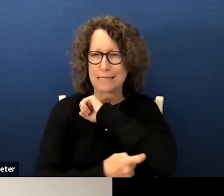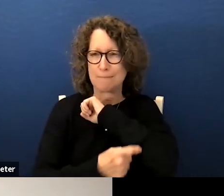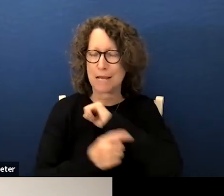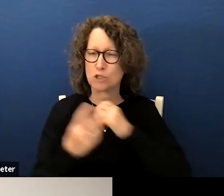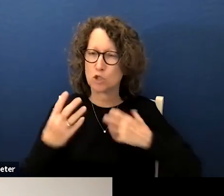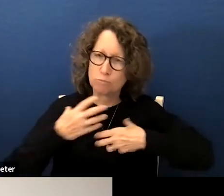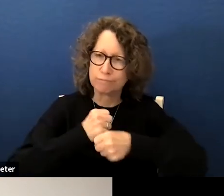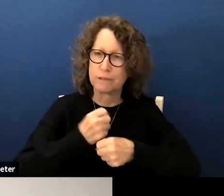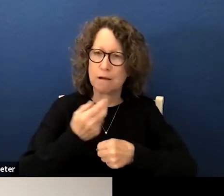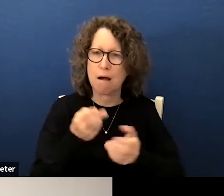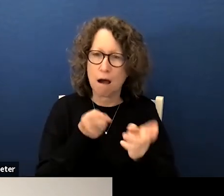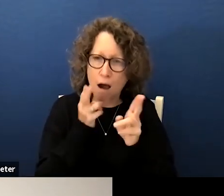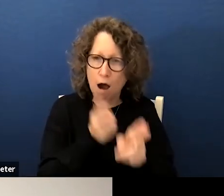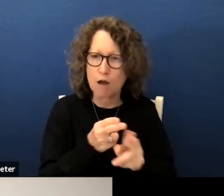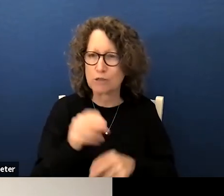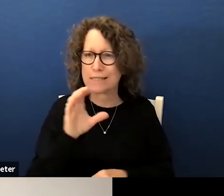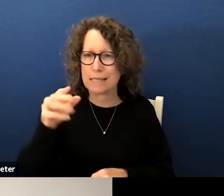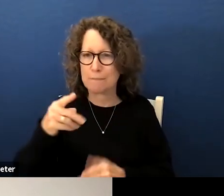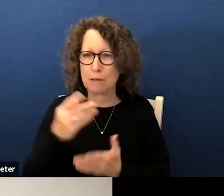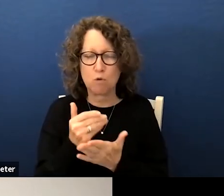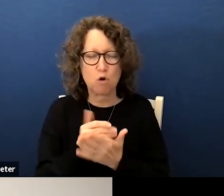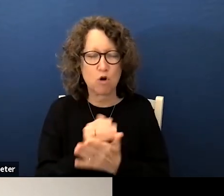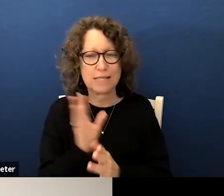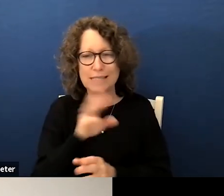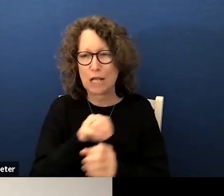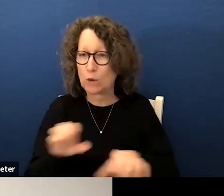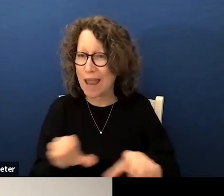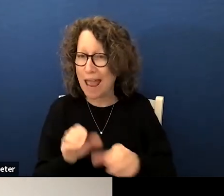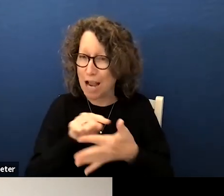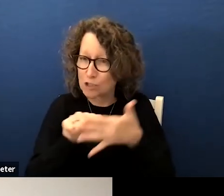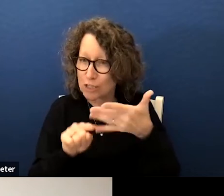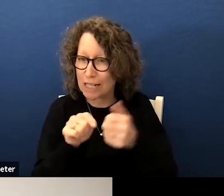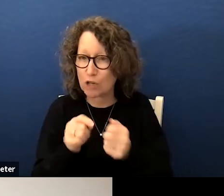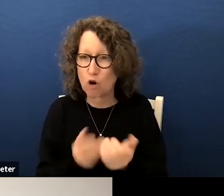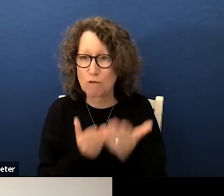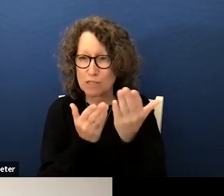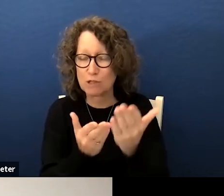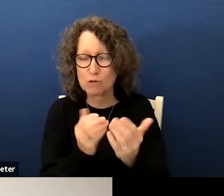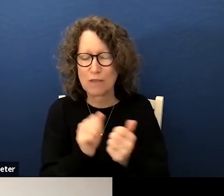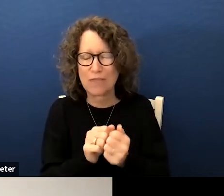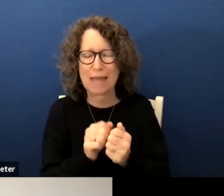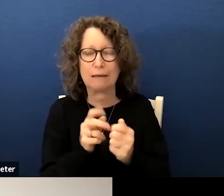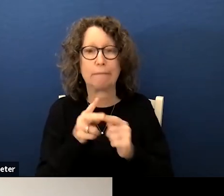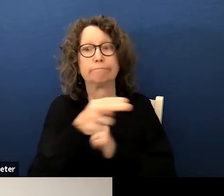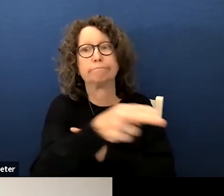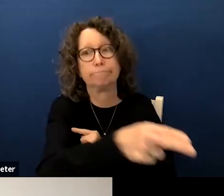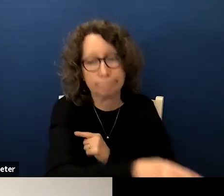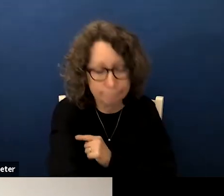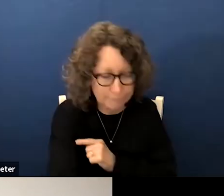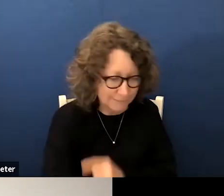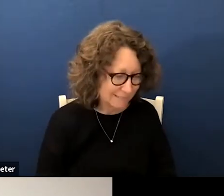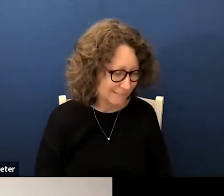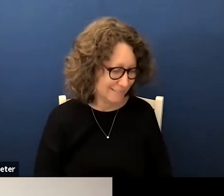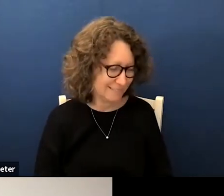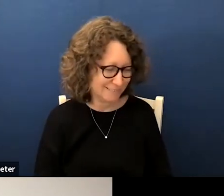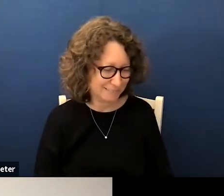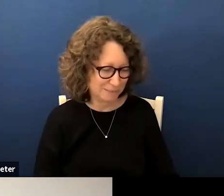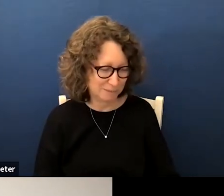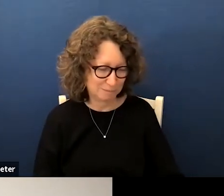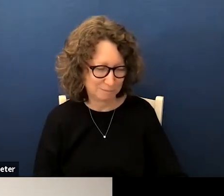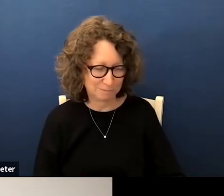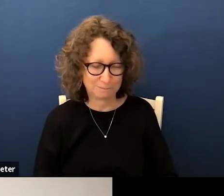consolidate honors and cp courses include action items in your resolution that reinforce your commitment thank you